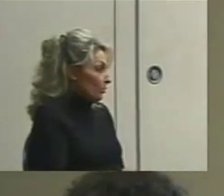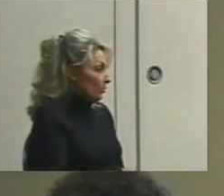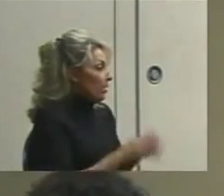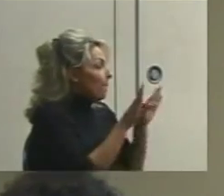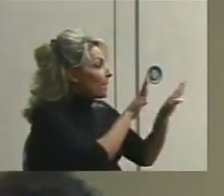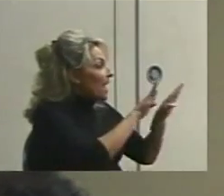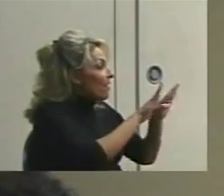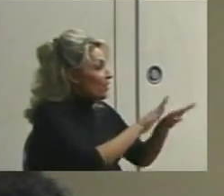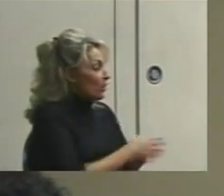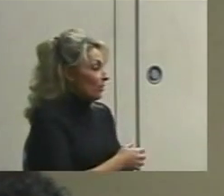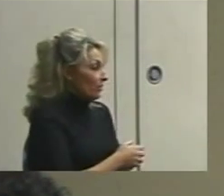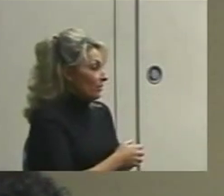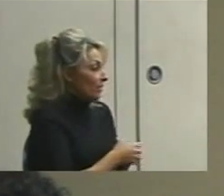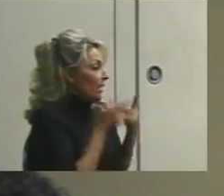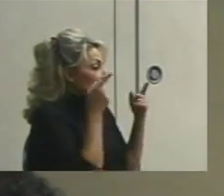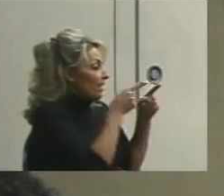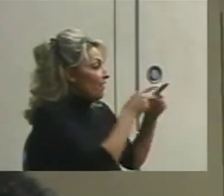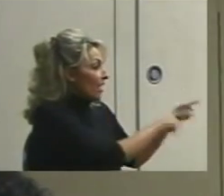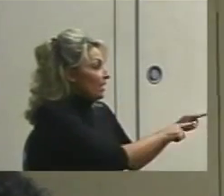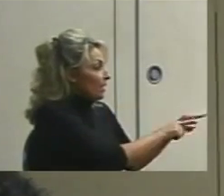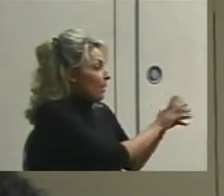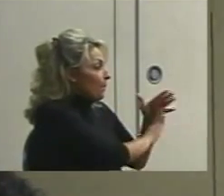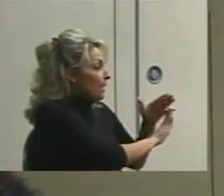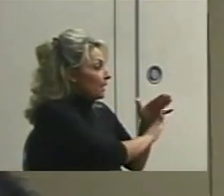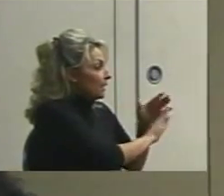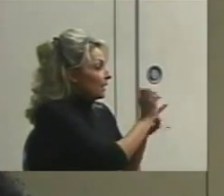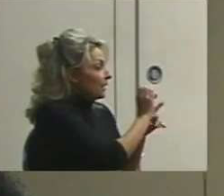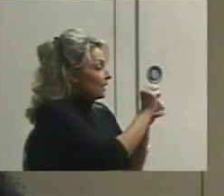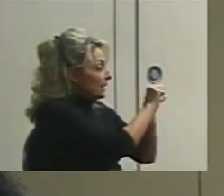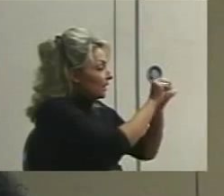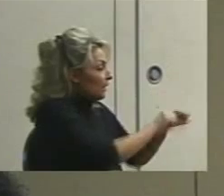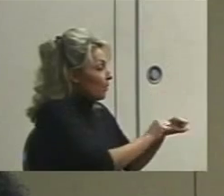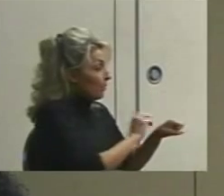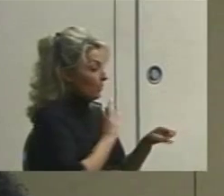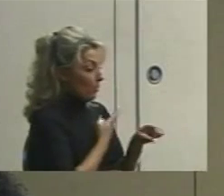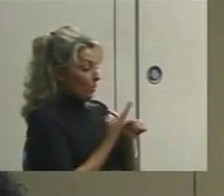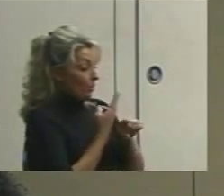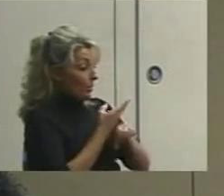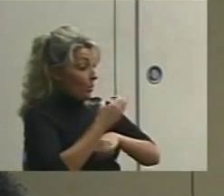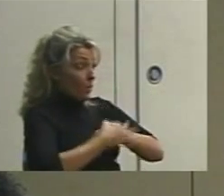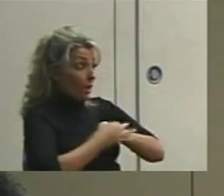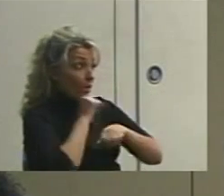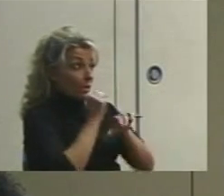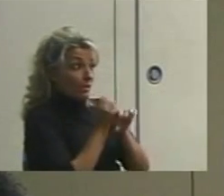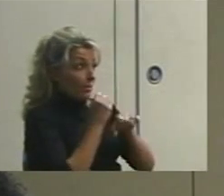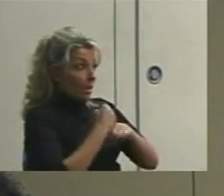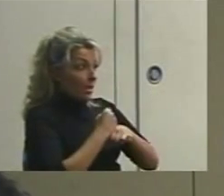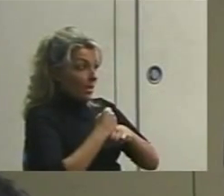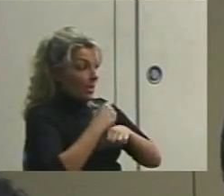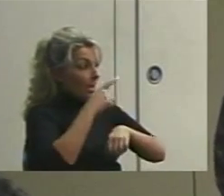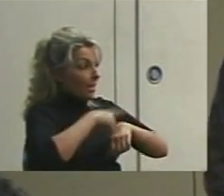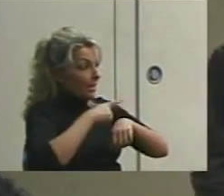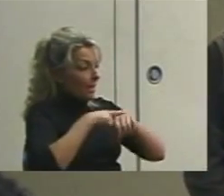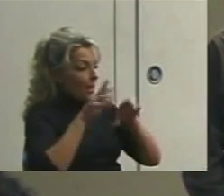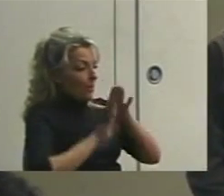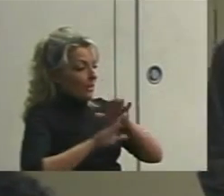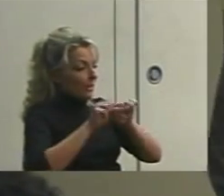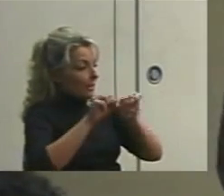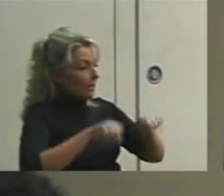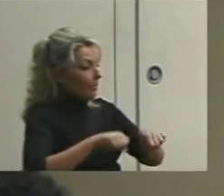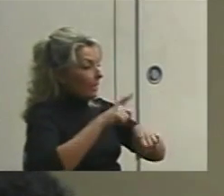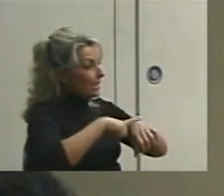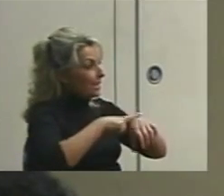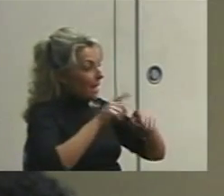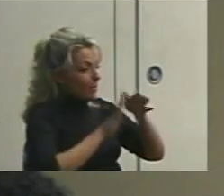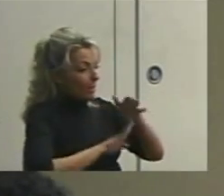Behavior. It's an event-based system. So just because we're using a watch doesn't make it a time-based system. A time-based system is